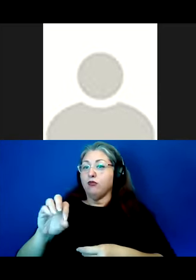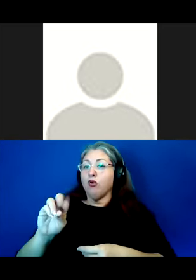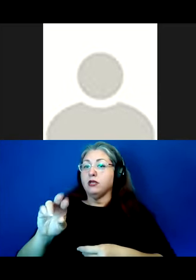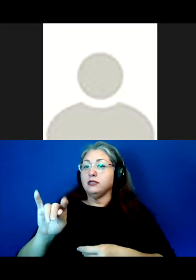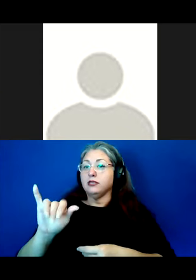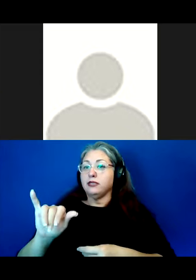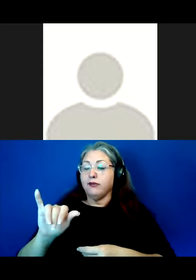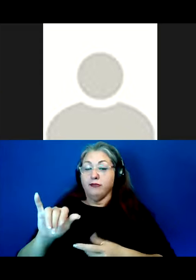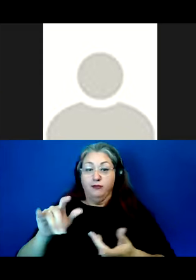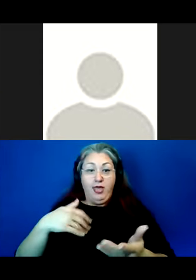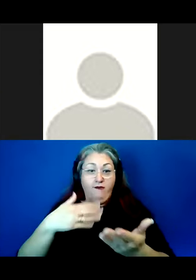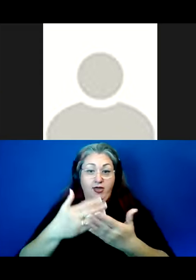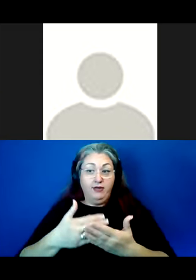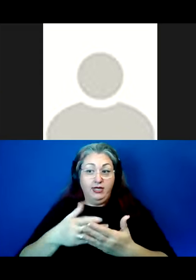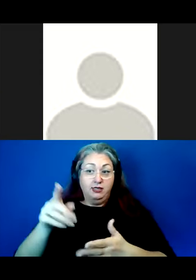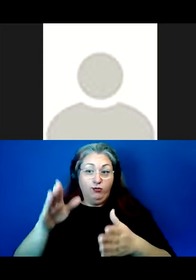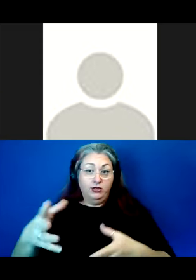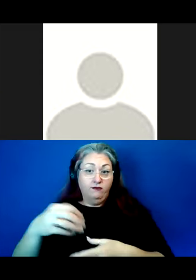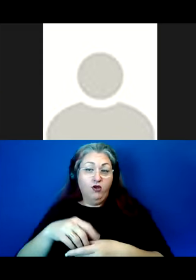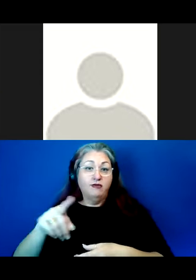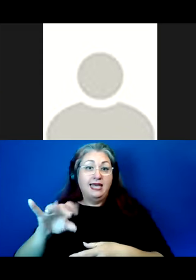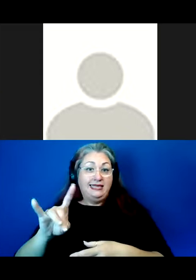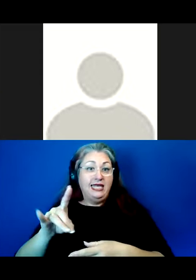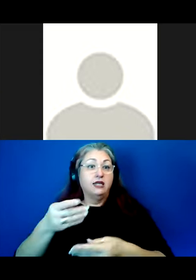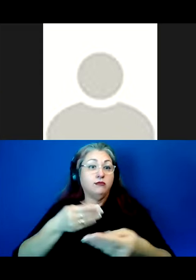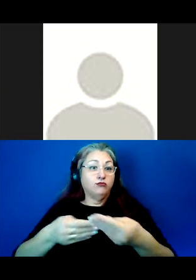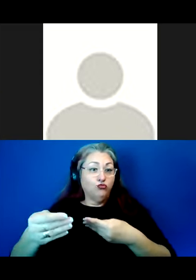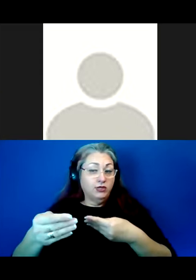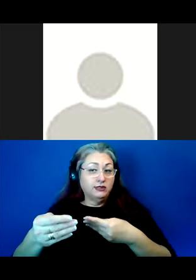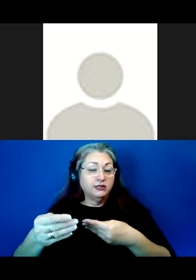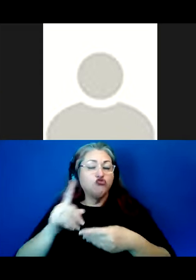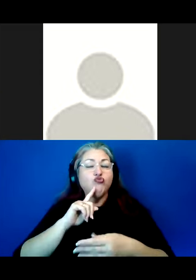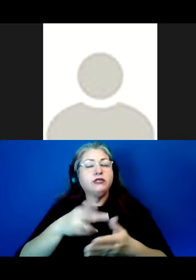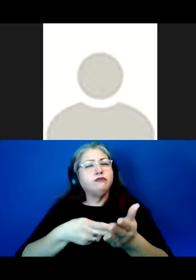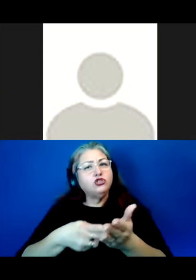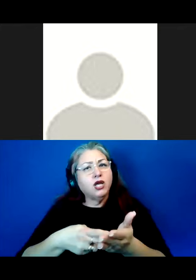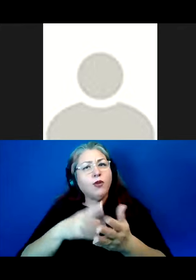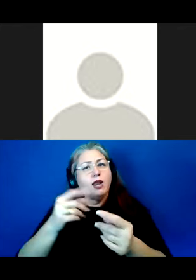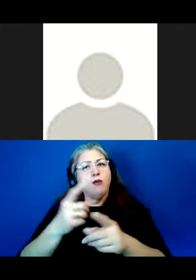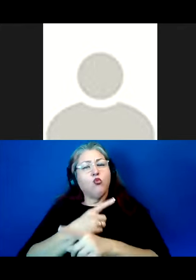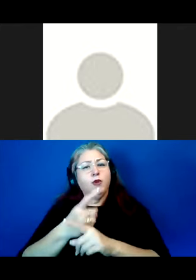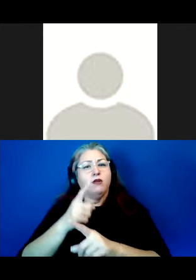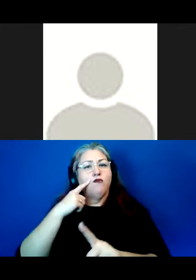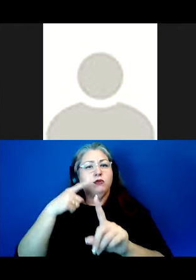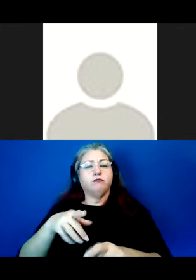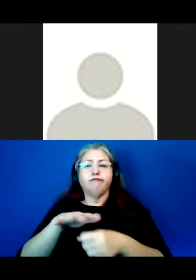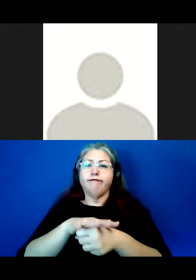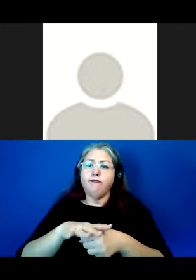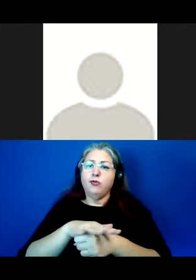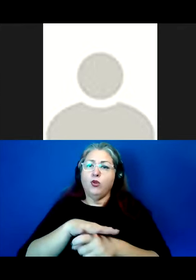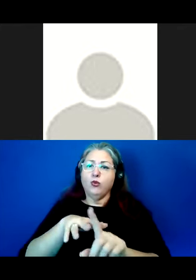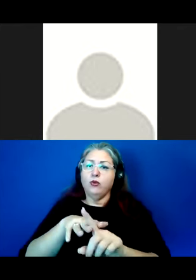Is there evidence that the persons involved have exercised reciprocity in a way that's genuine and appropriate for a particular local context?